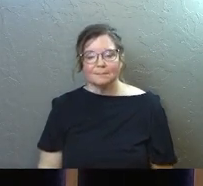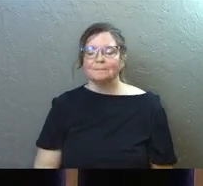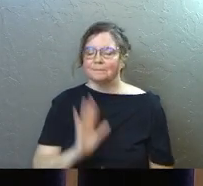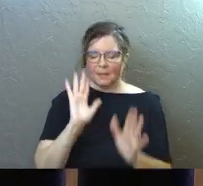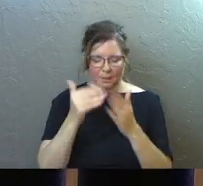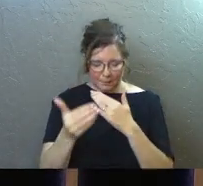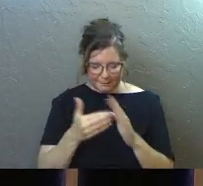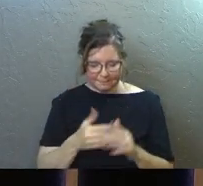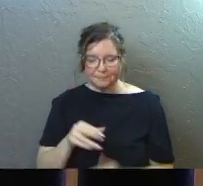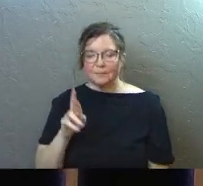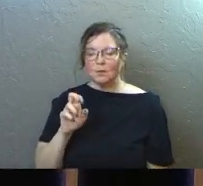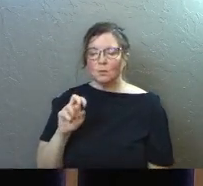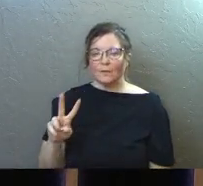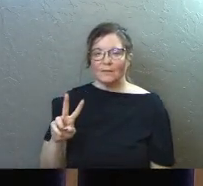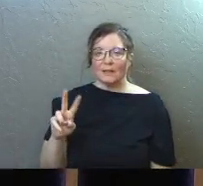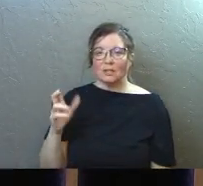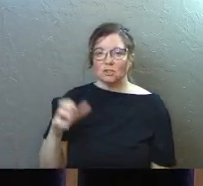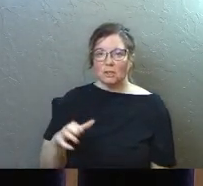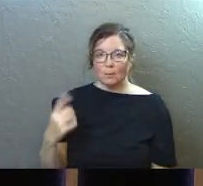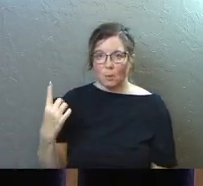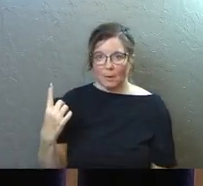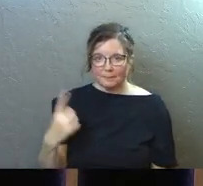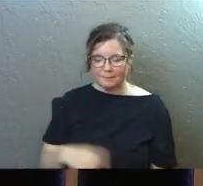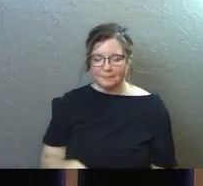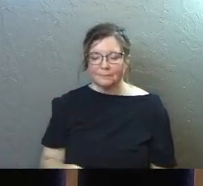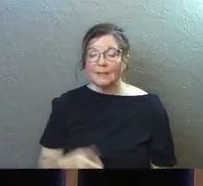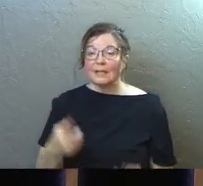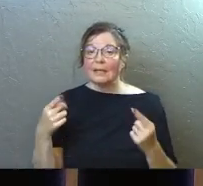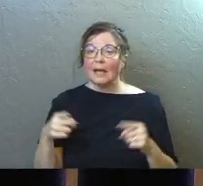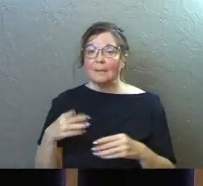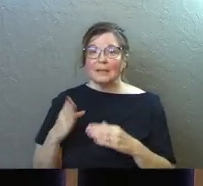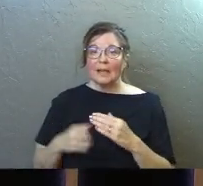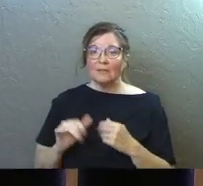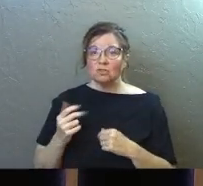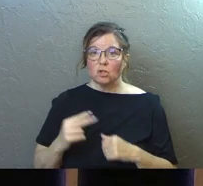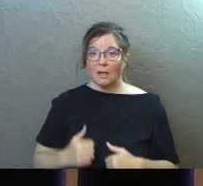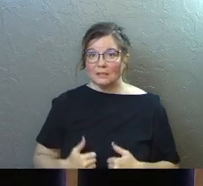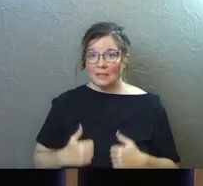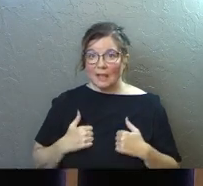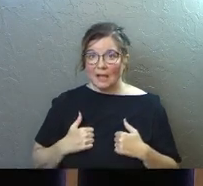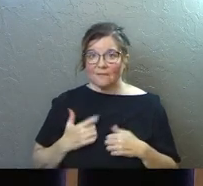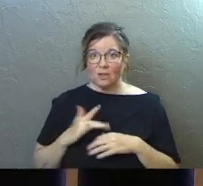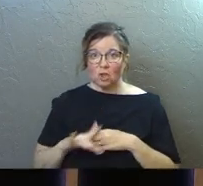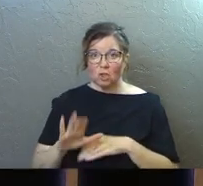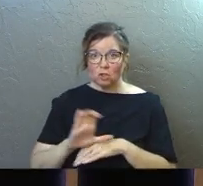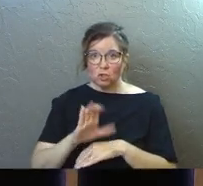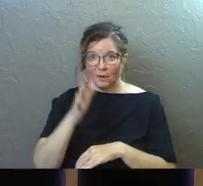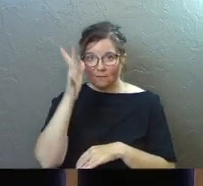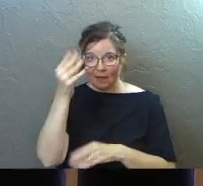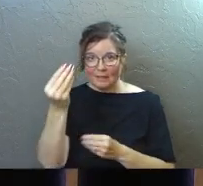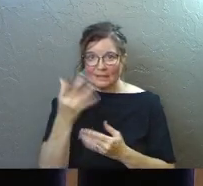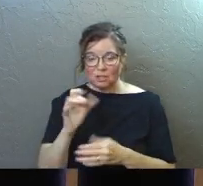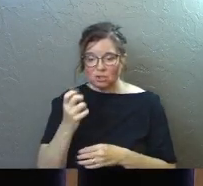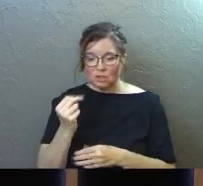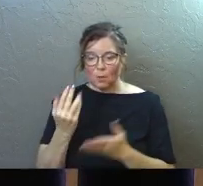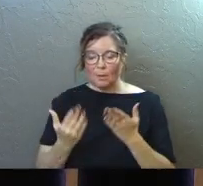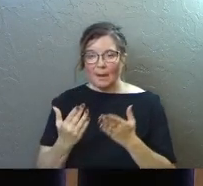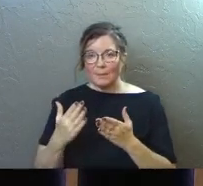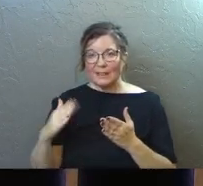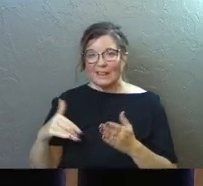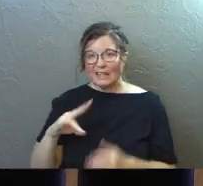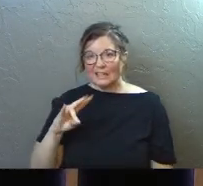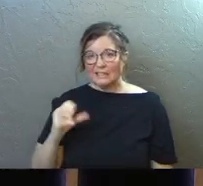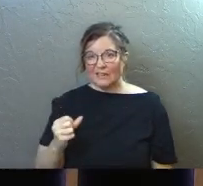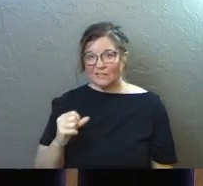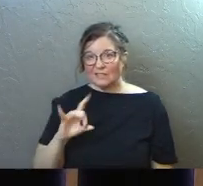So anyway, Revelation chapter 1. This happens at the end of John's life. And the early church fathers tell us that John was probably in his